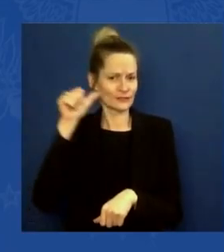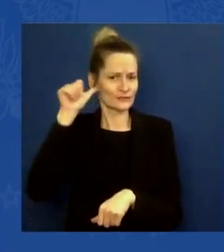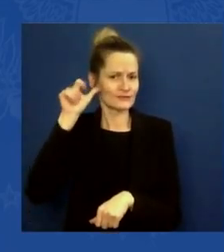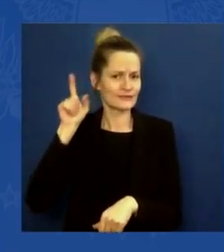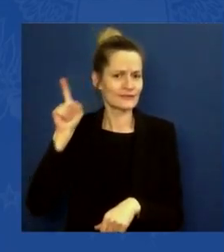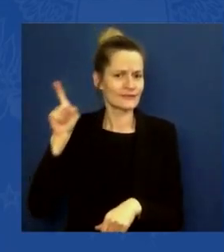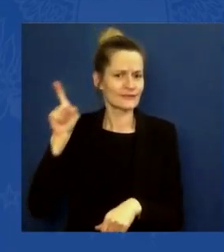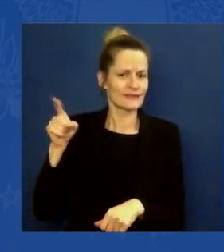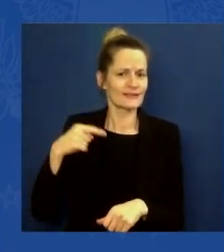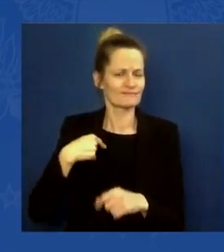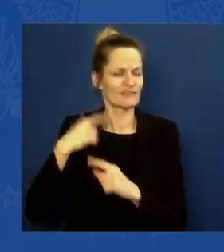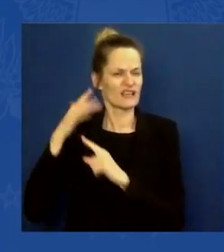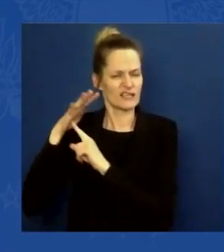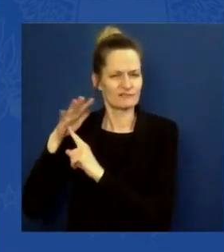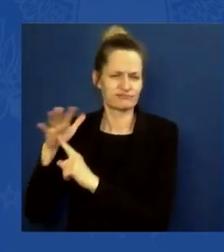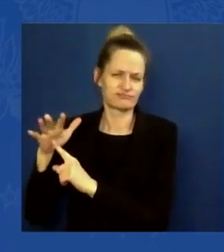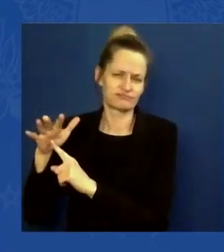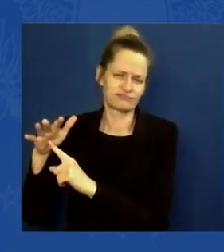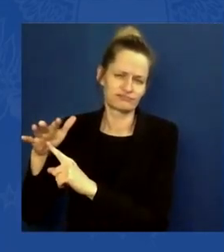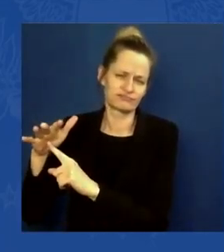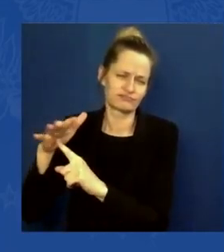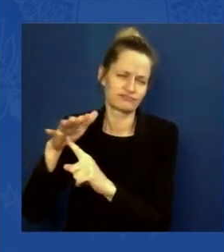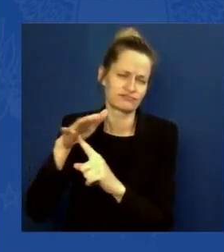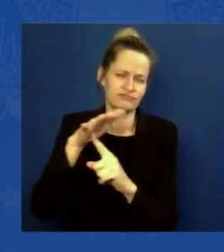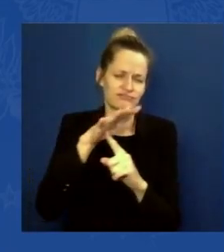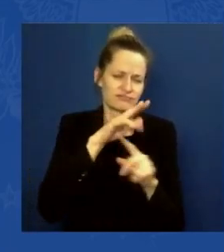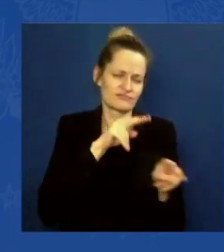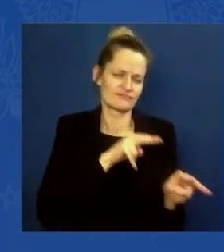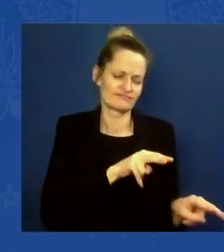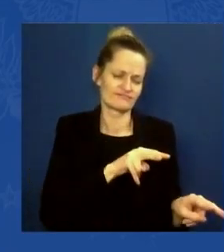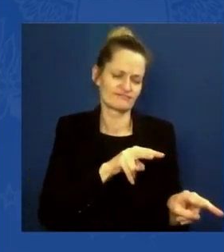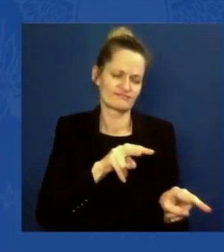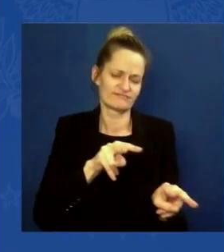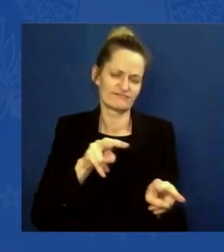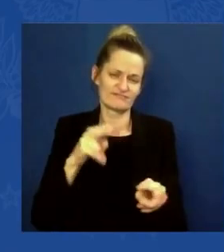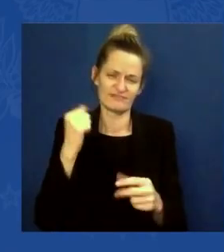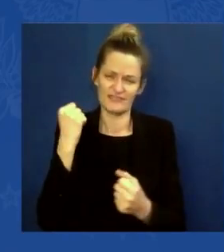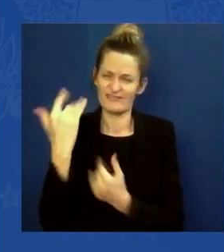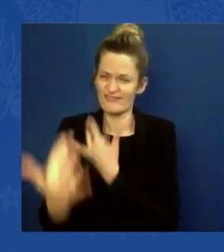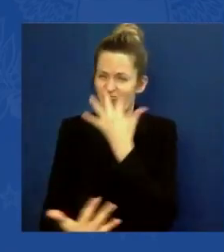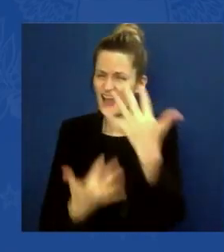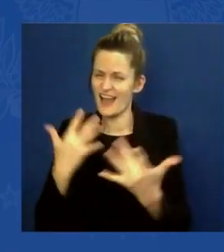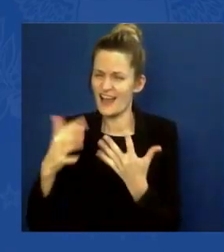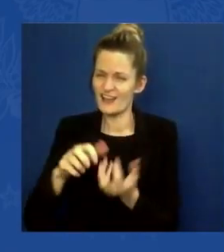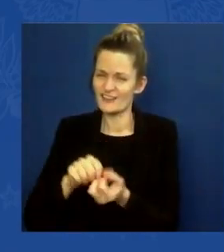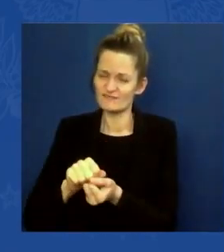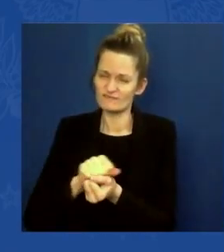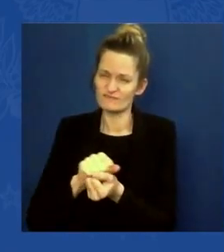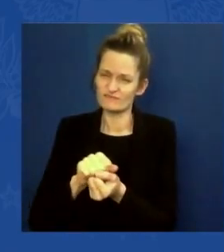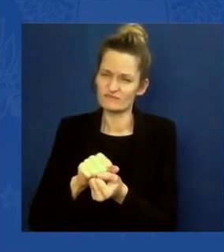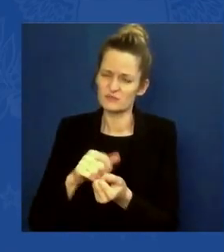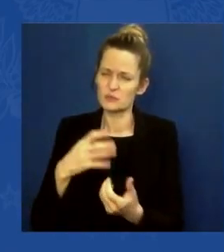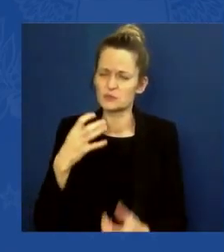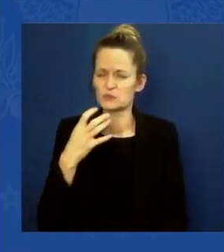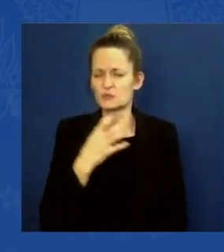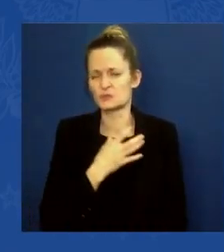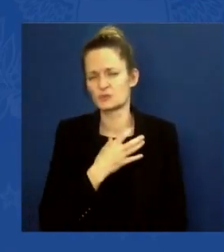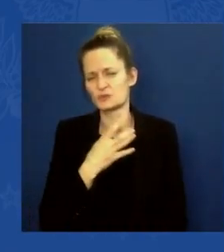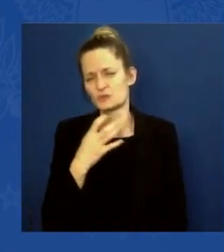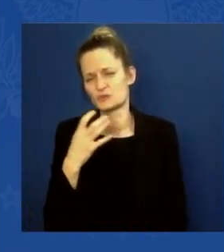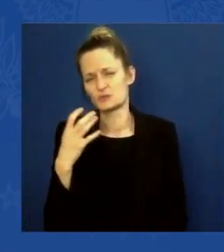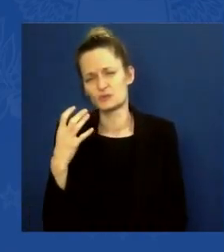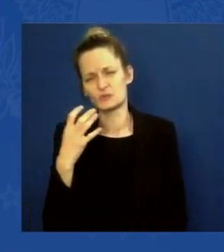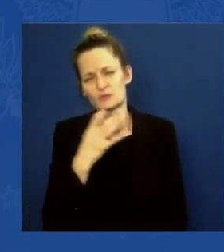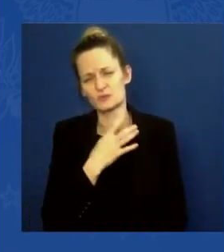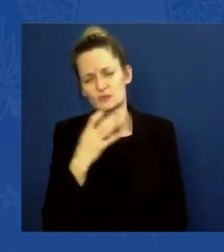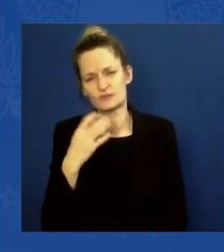I traveled to Louisiana, New York, and New Jersey to see the destruction from Hurricane Ida. More people killed in New York with flooding,